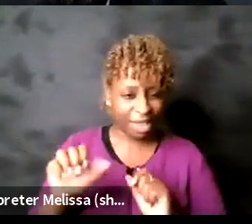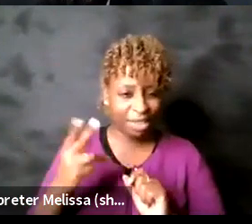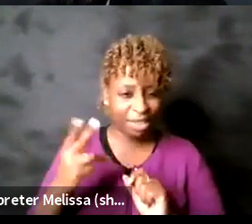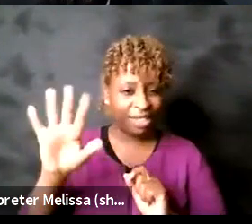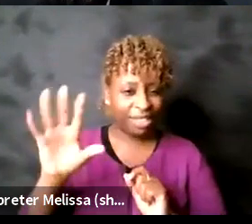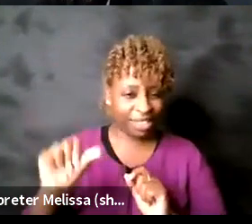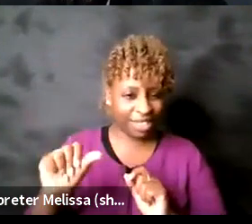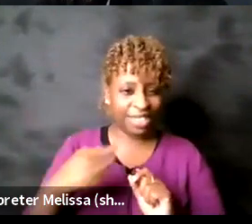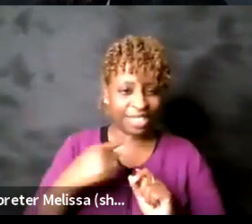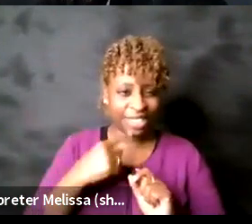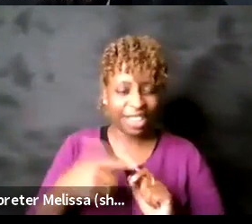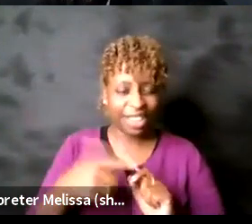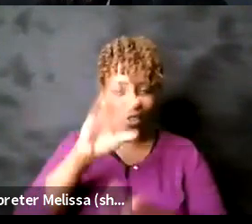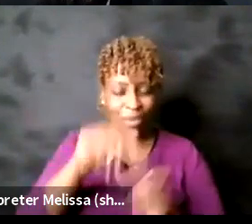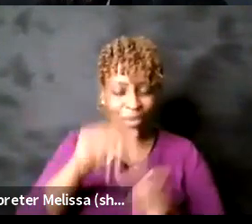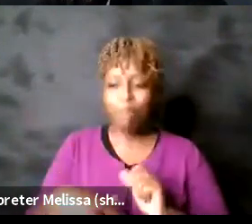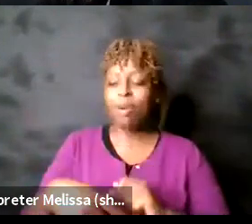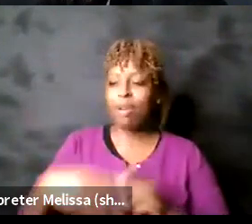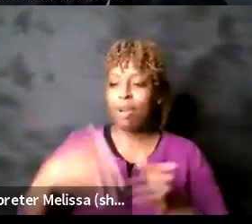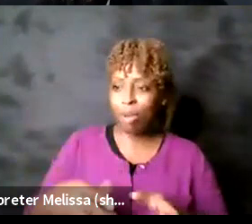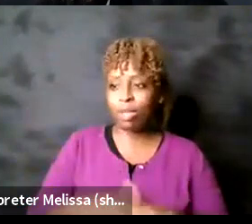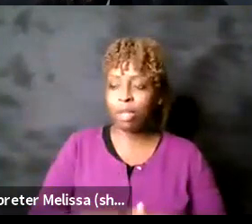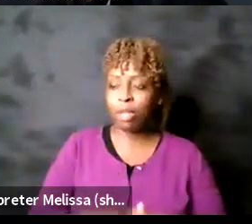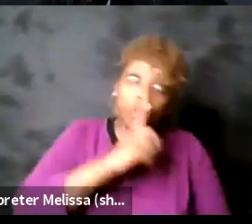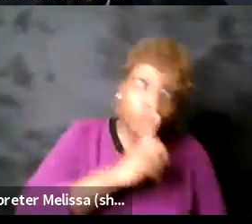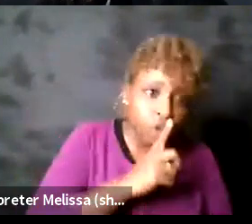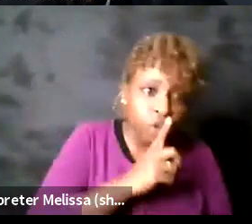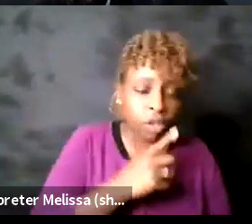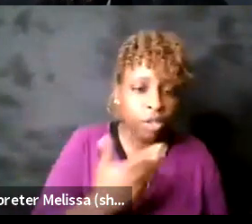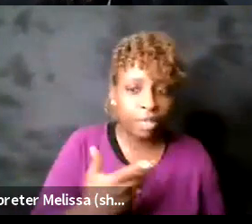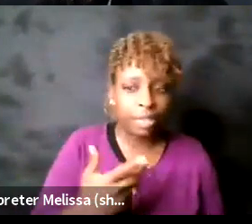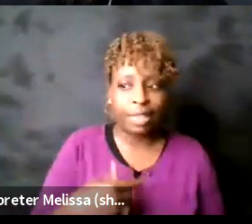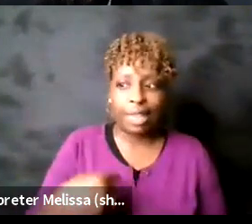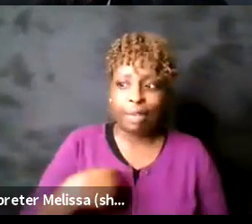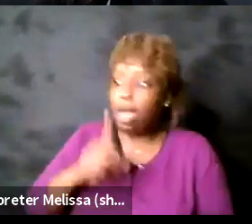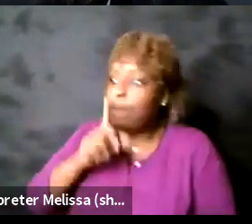so now i'm stressing here if it's not stated somewhere how are going to change the culture